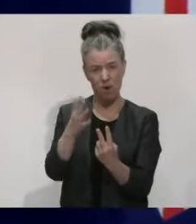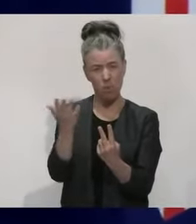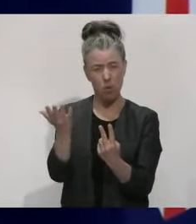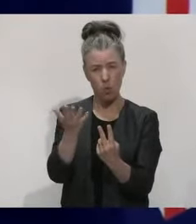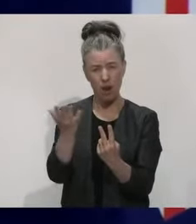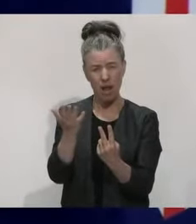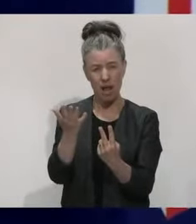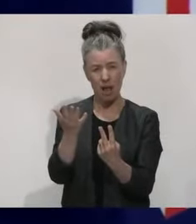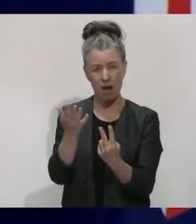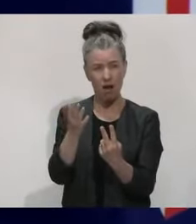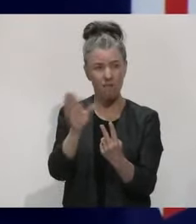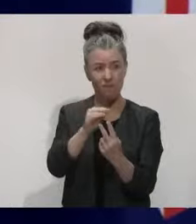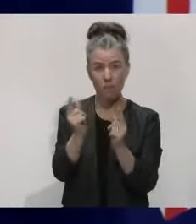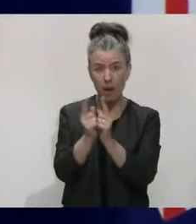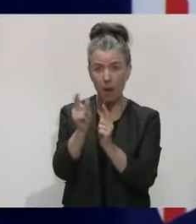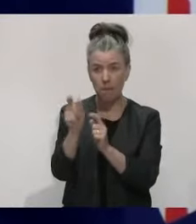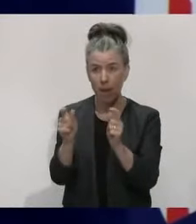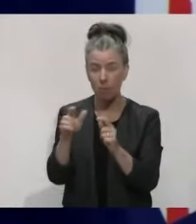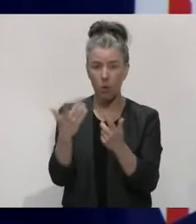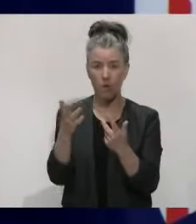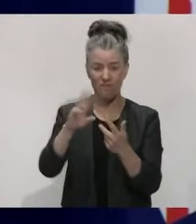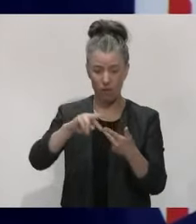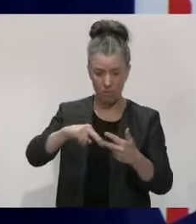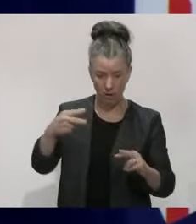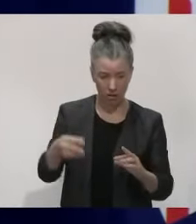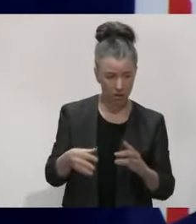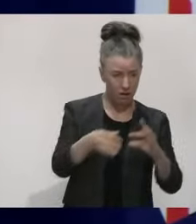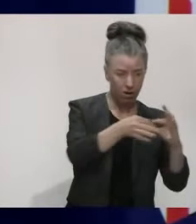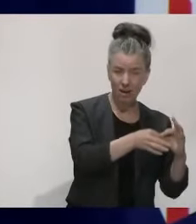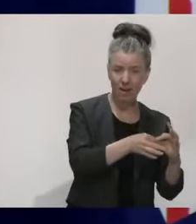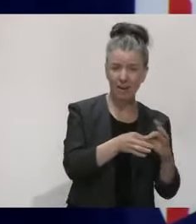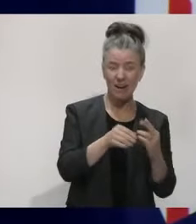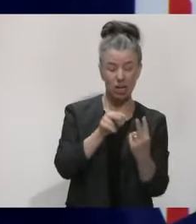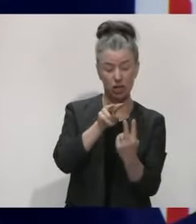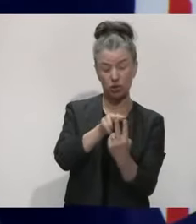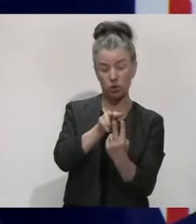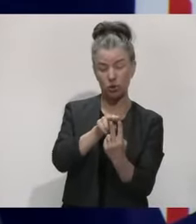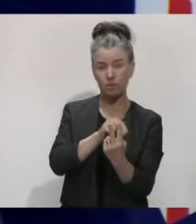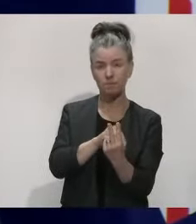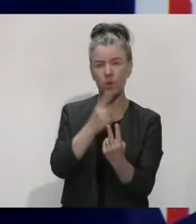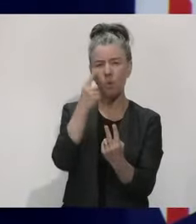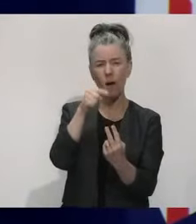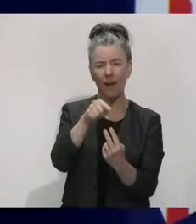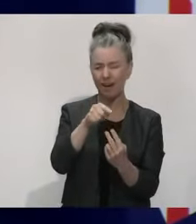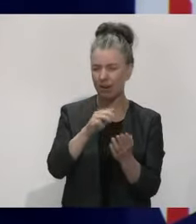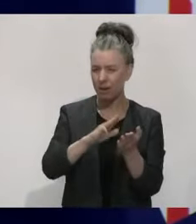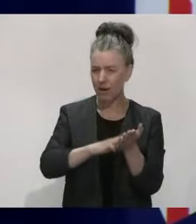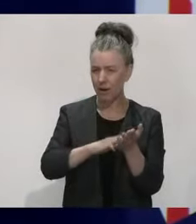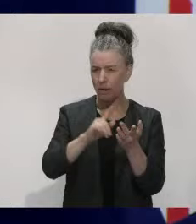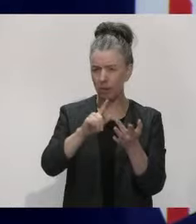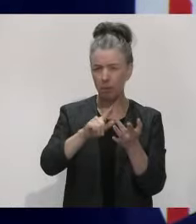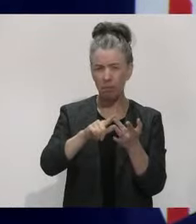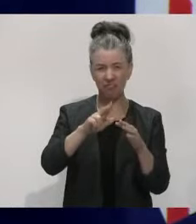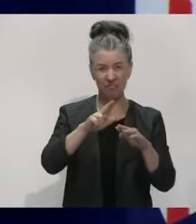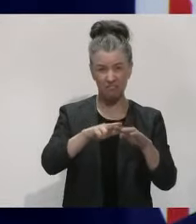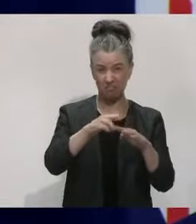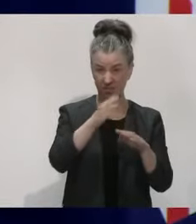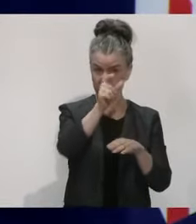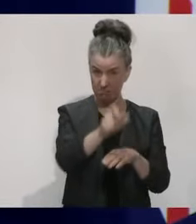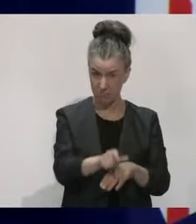either a genomic or an epidemiological link are the case of the MIF worker. And also